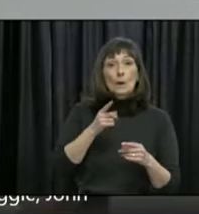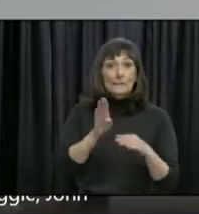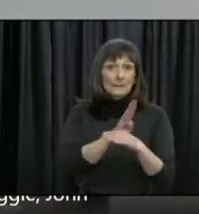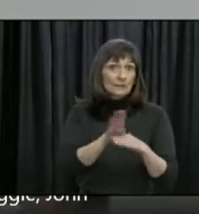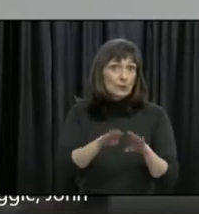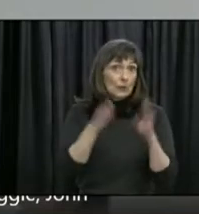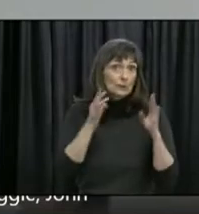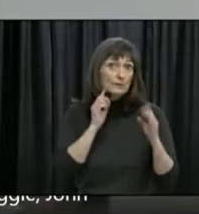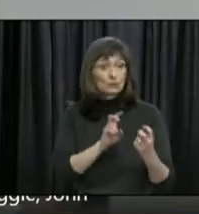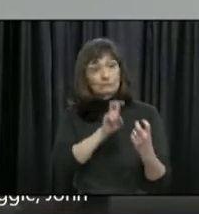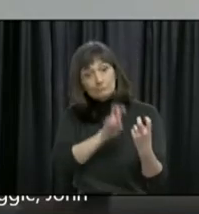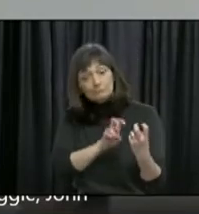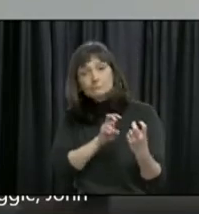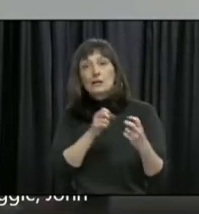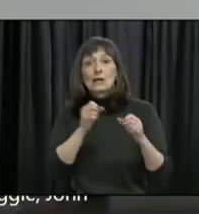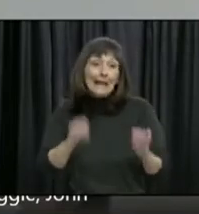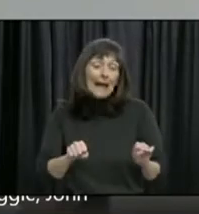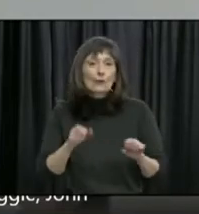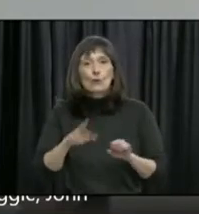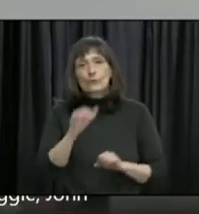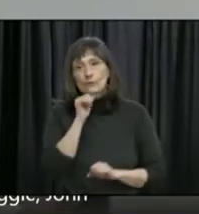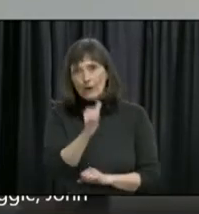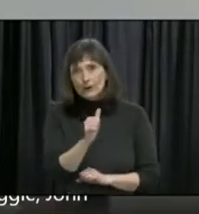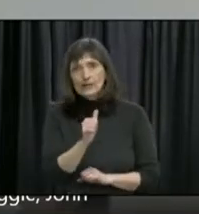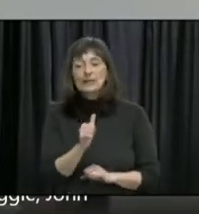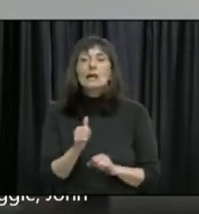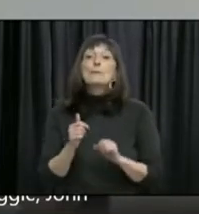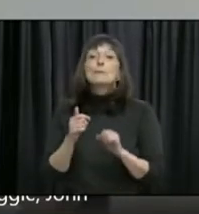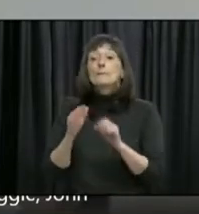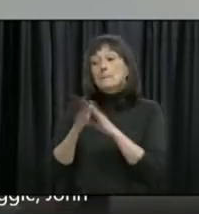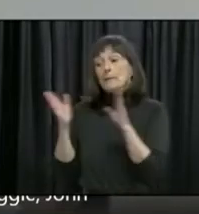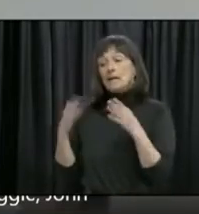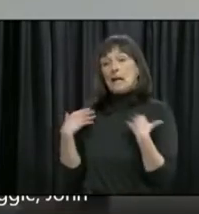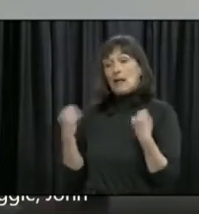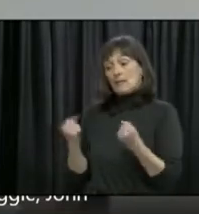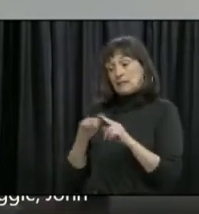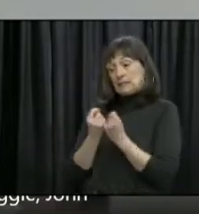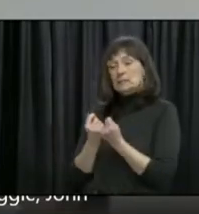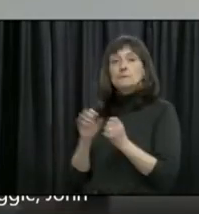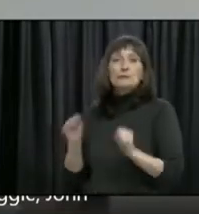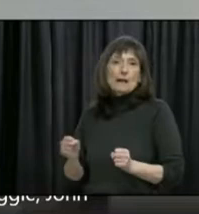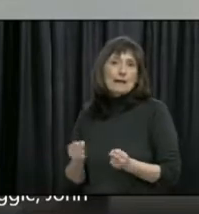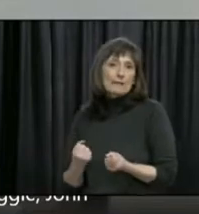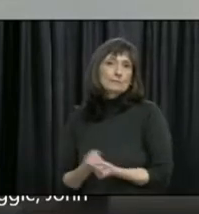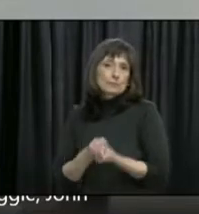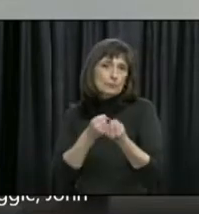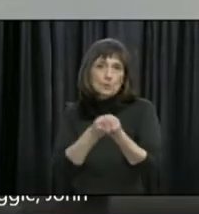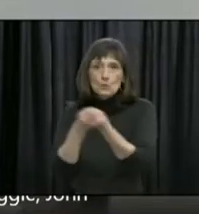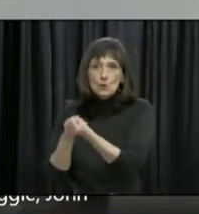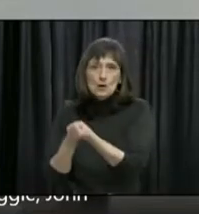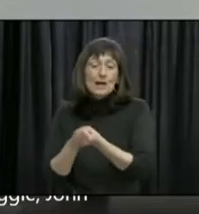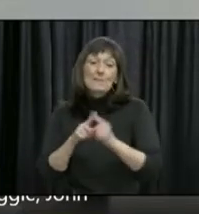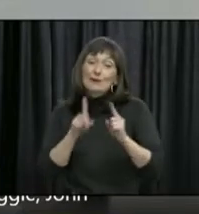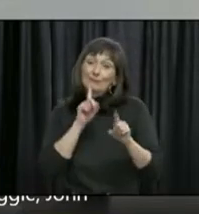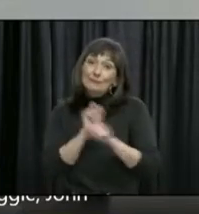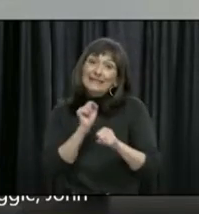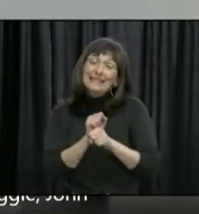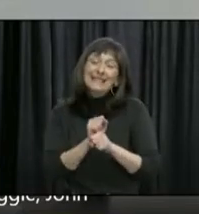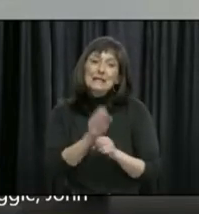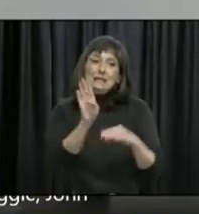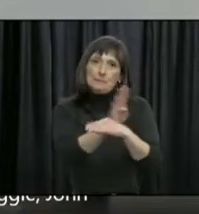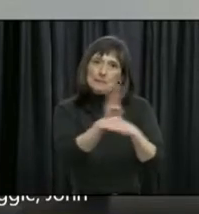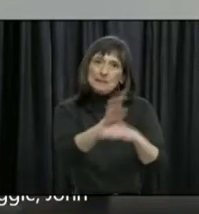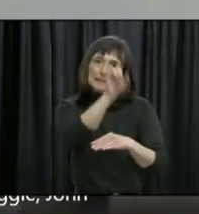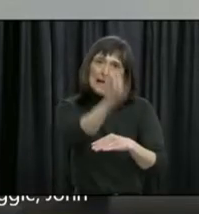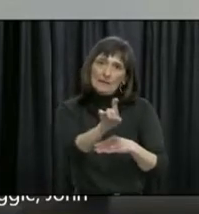discuss or comment on plans if guidance is needed. But it's really down to the businesses to provide